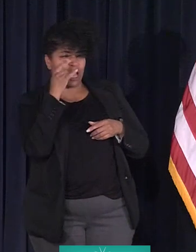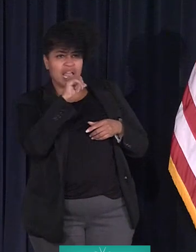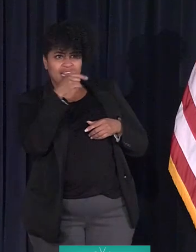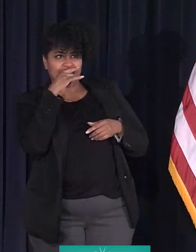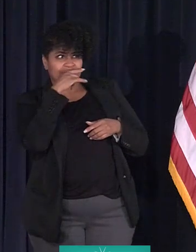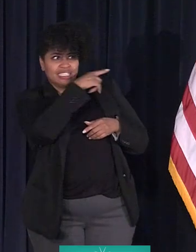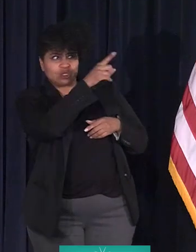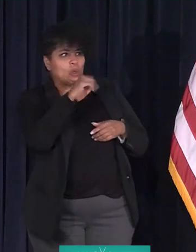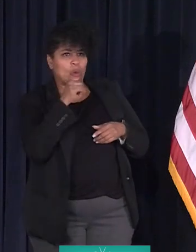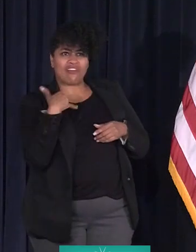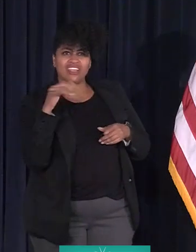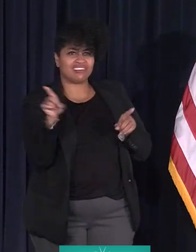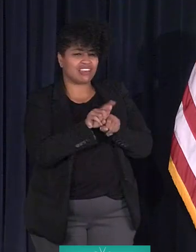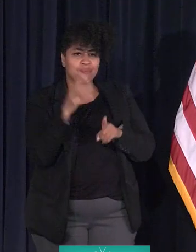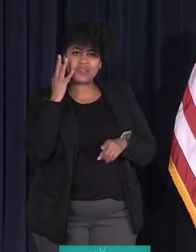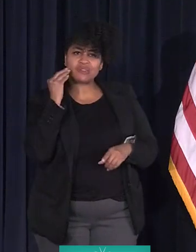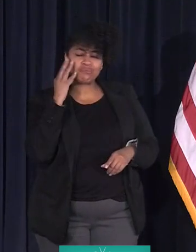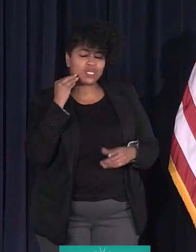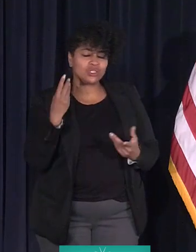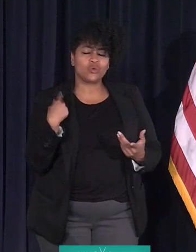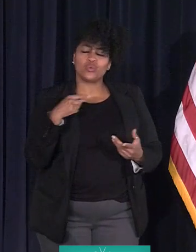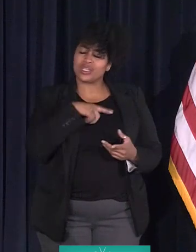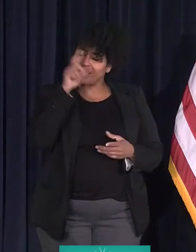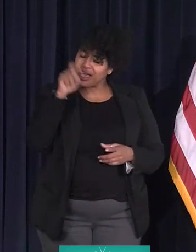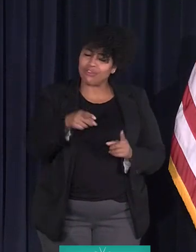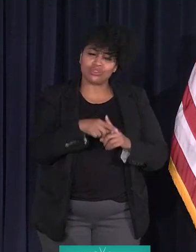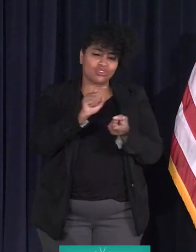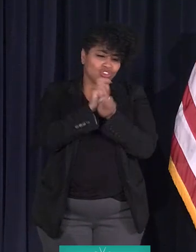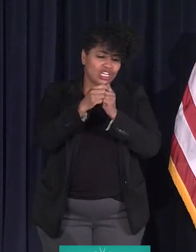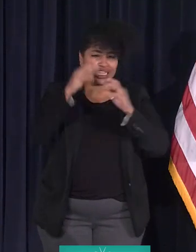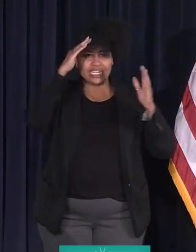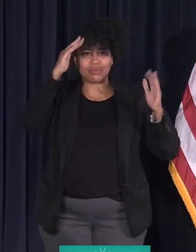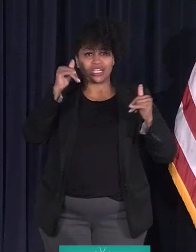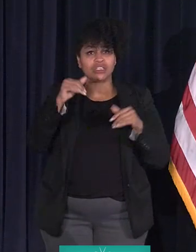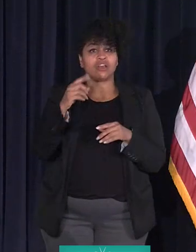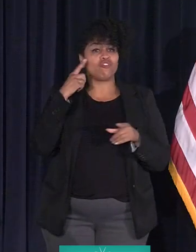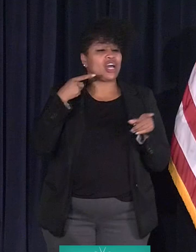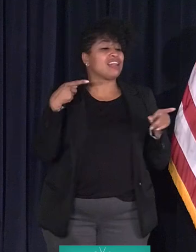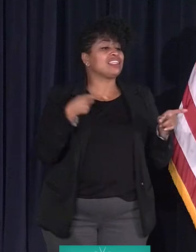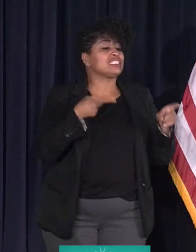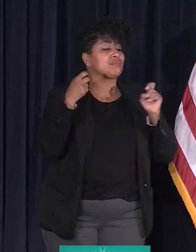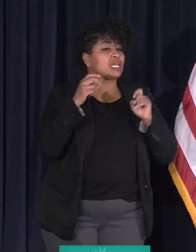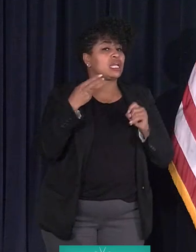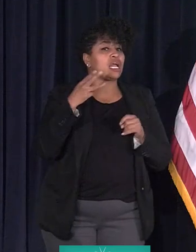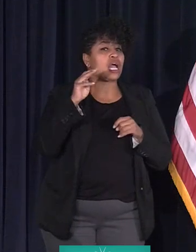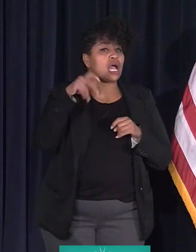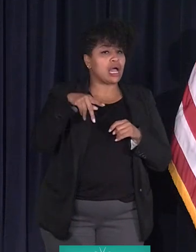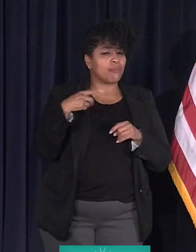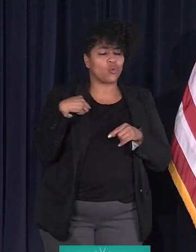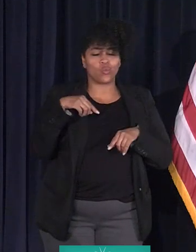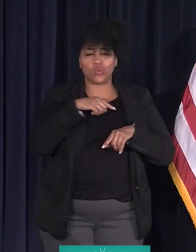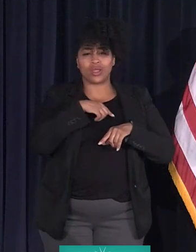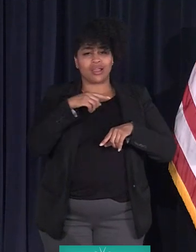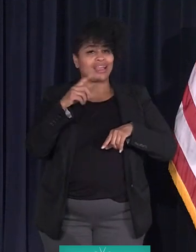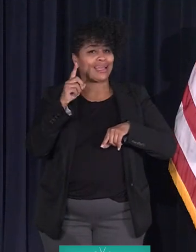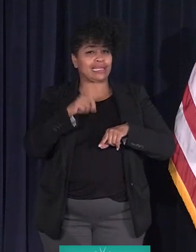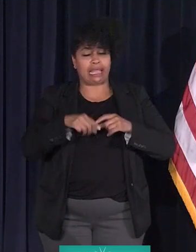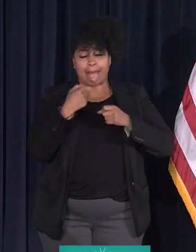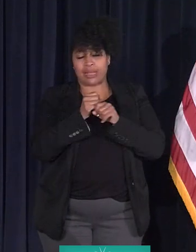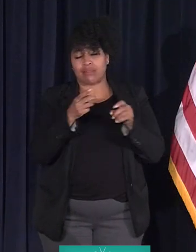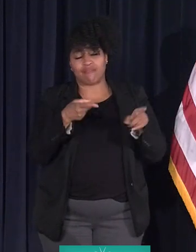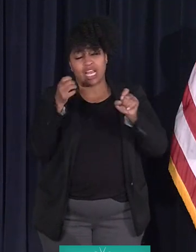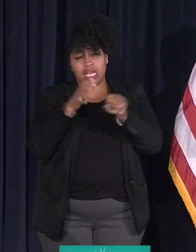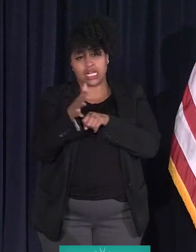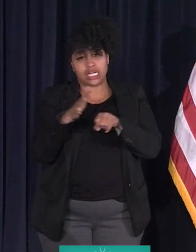experience. And we have to change the expectations. On the speed humps, we can't build them fast enough.